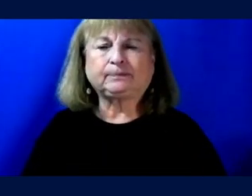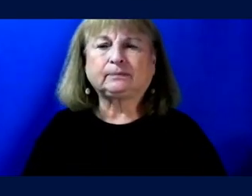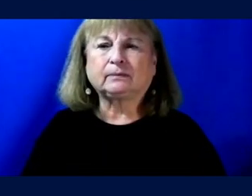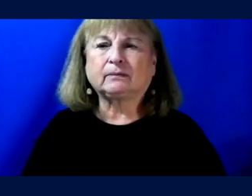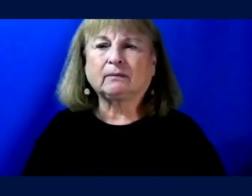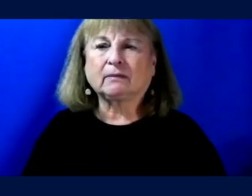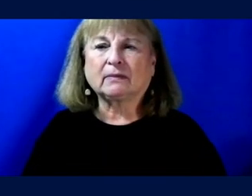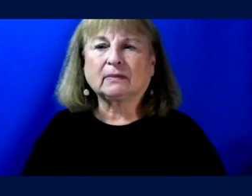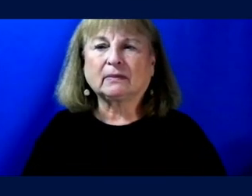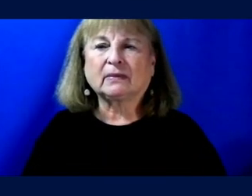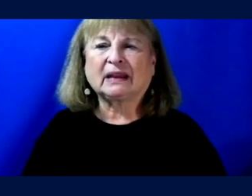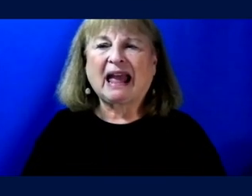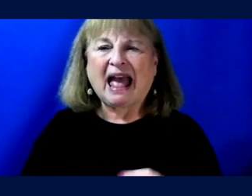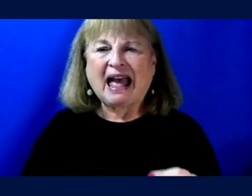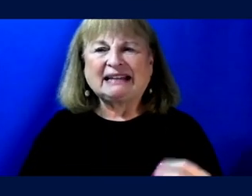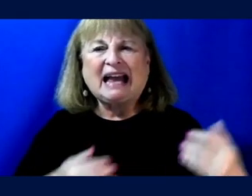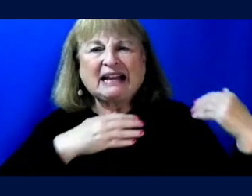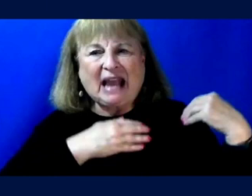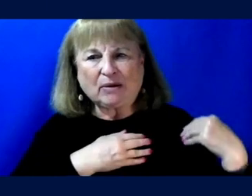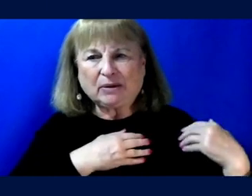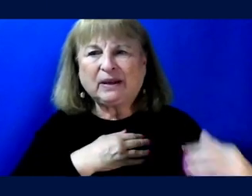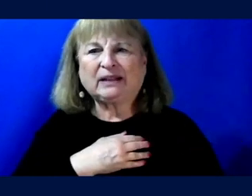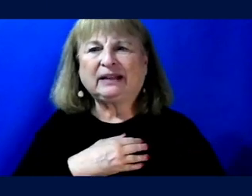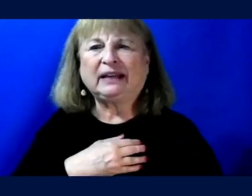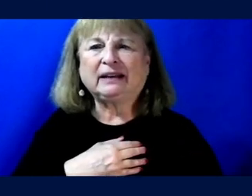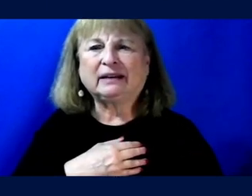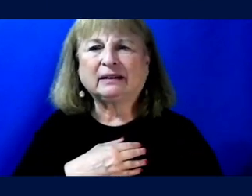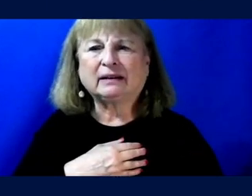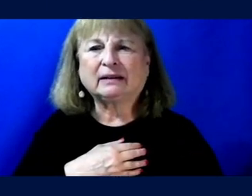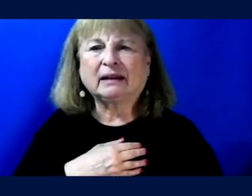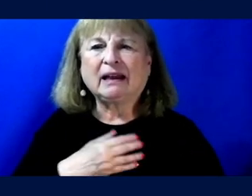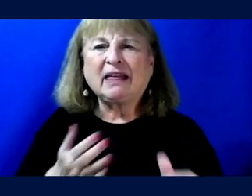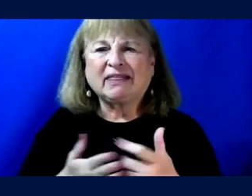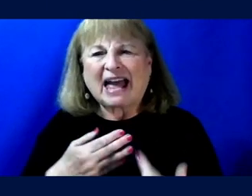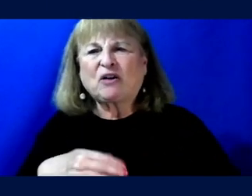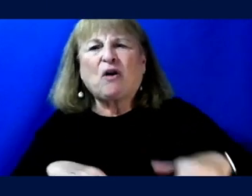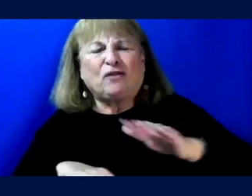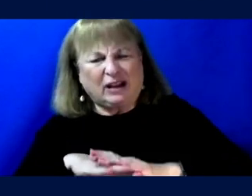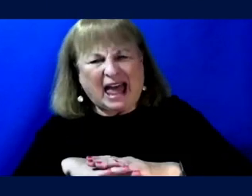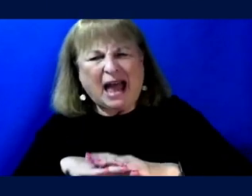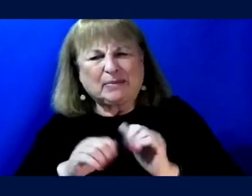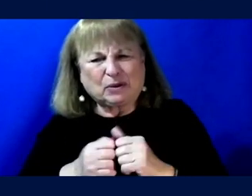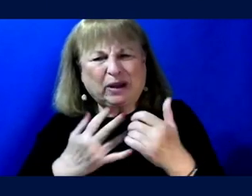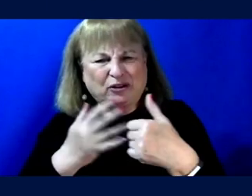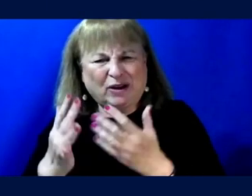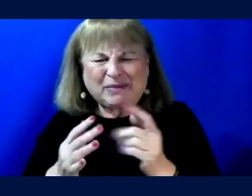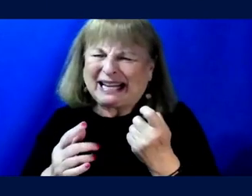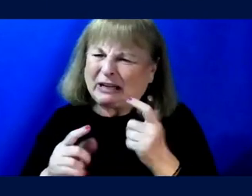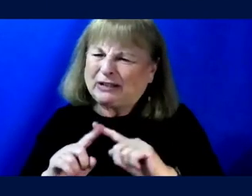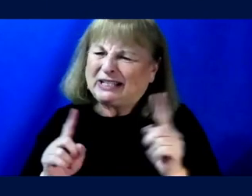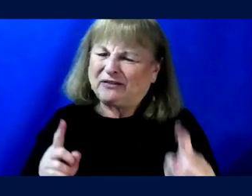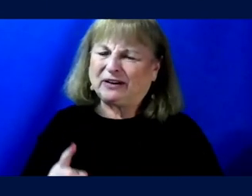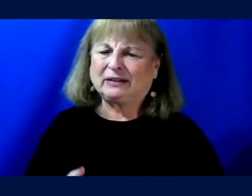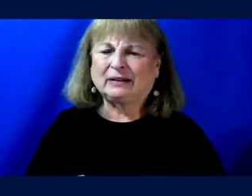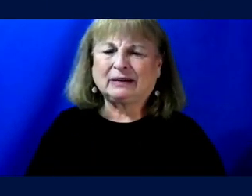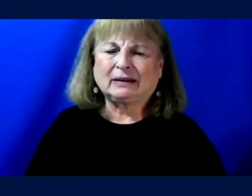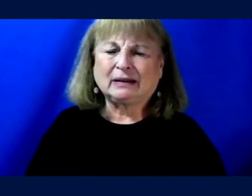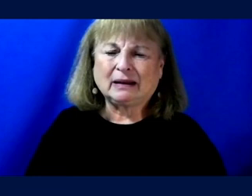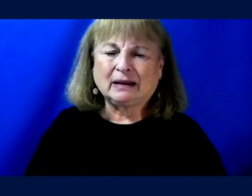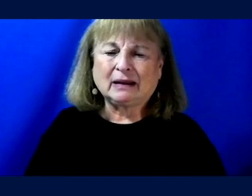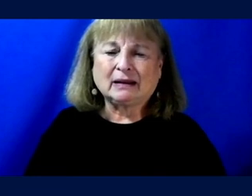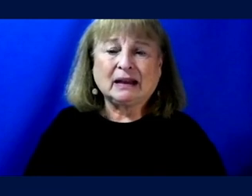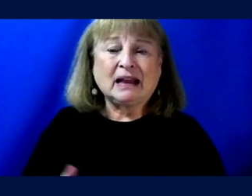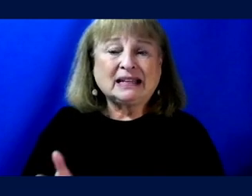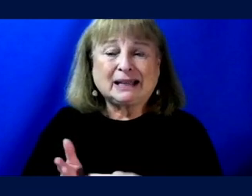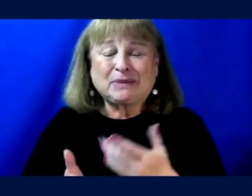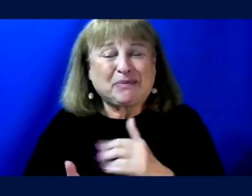then accountability, which overlaps with transparency, but can be a little bit different. Is there channels when things aren't working? Are